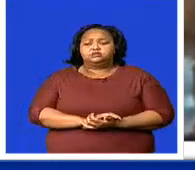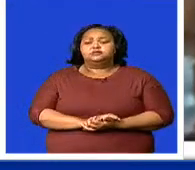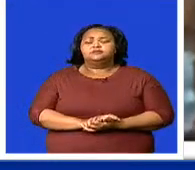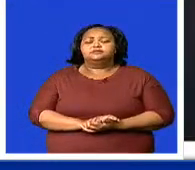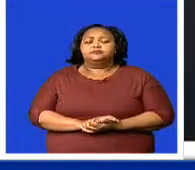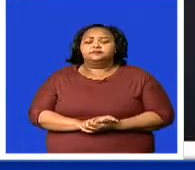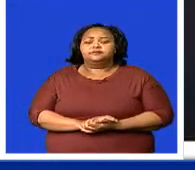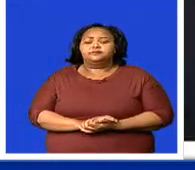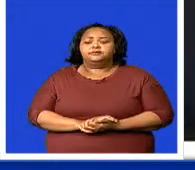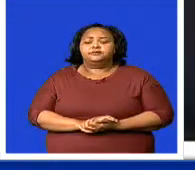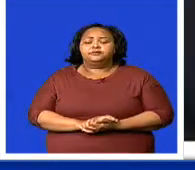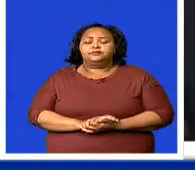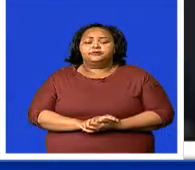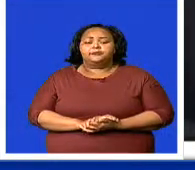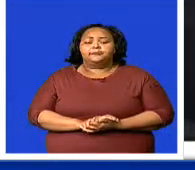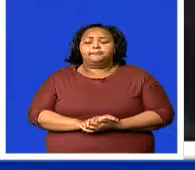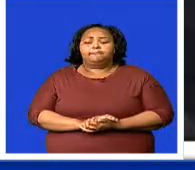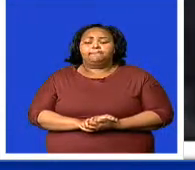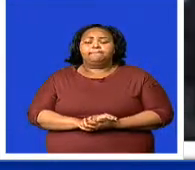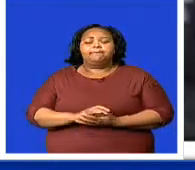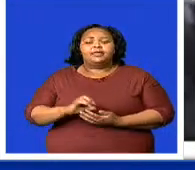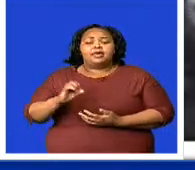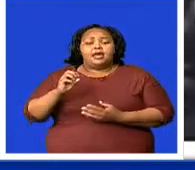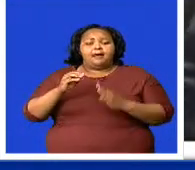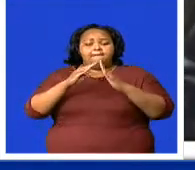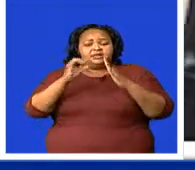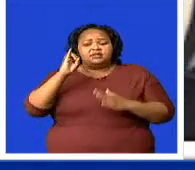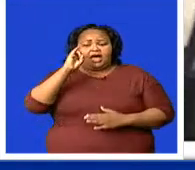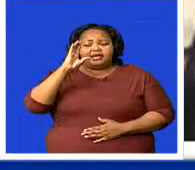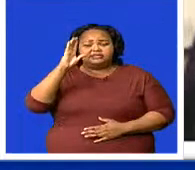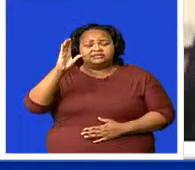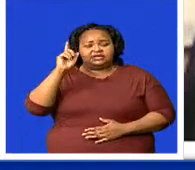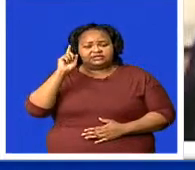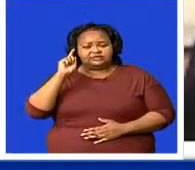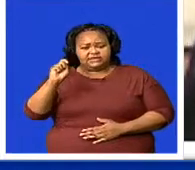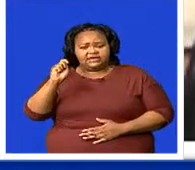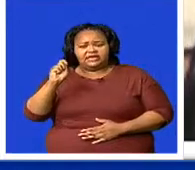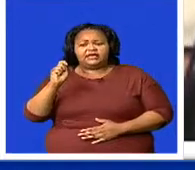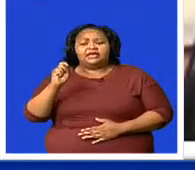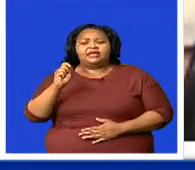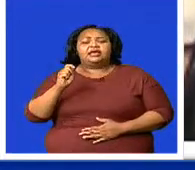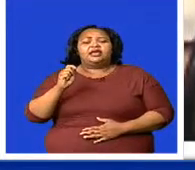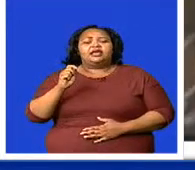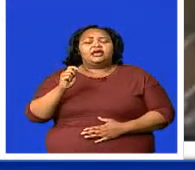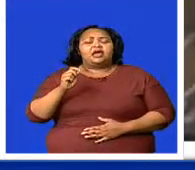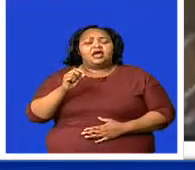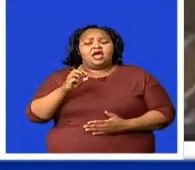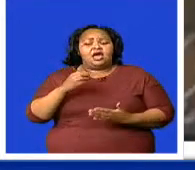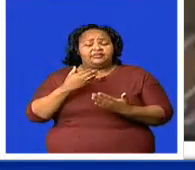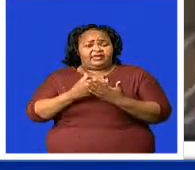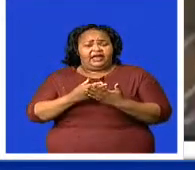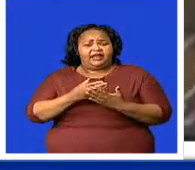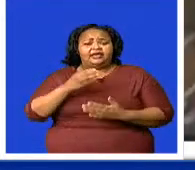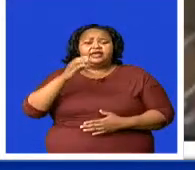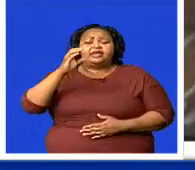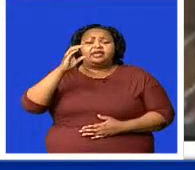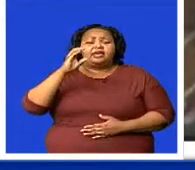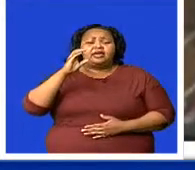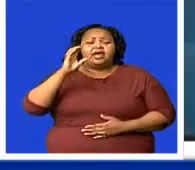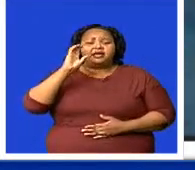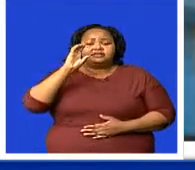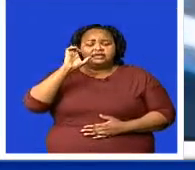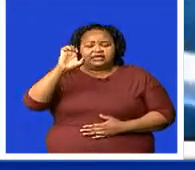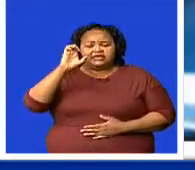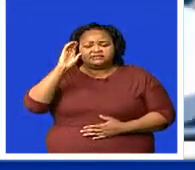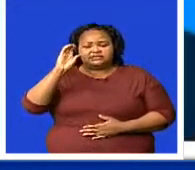ICT has tossed the Eswatini Communications Commission to work on reducing the price of data in the